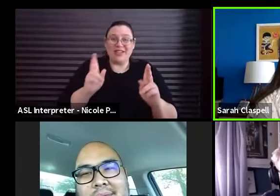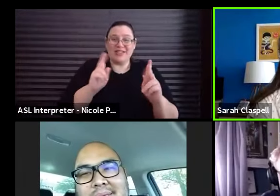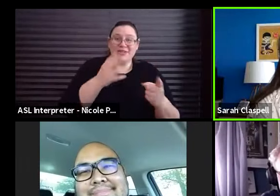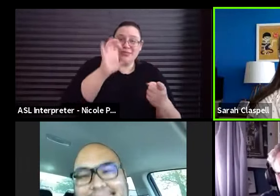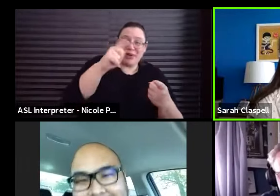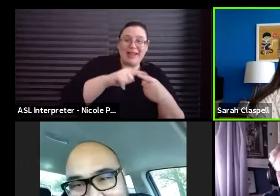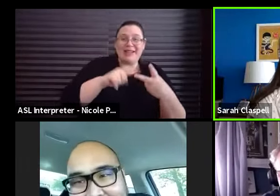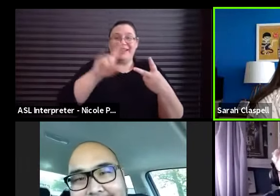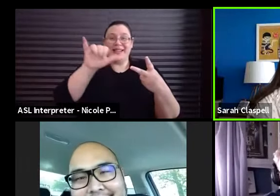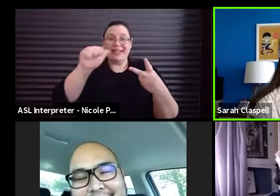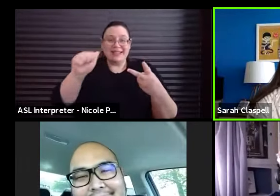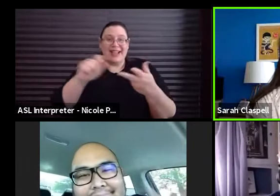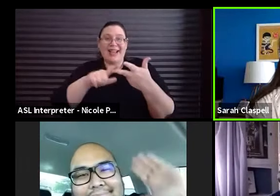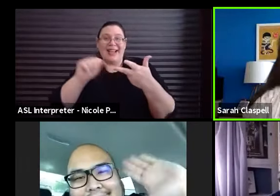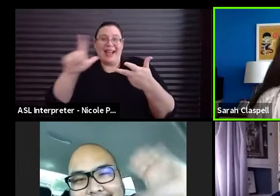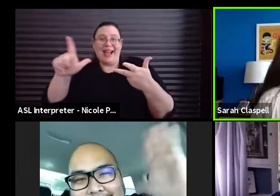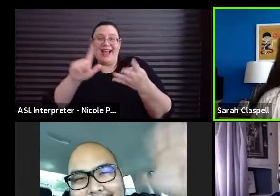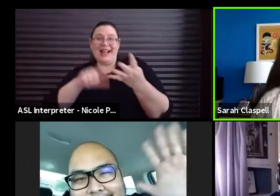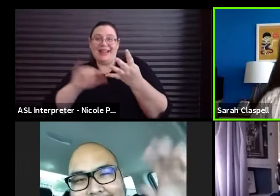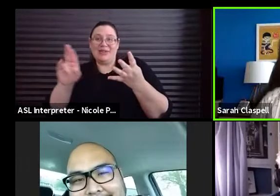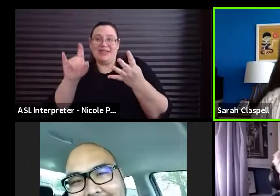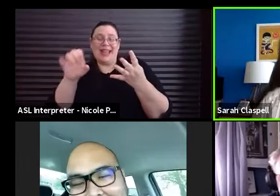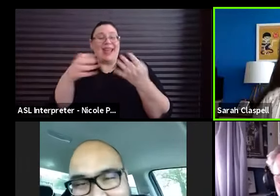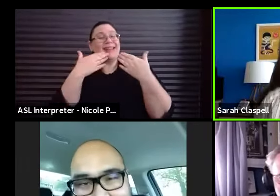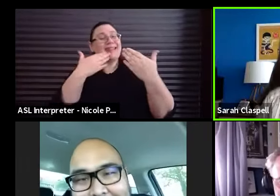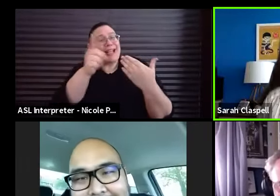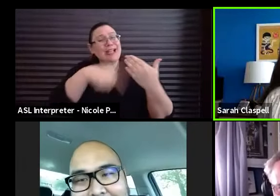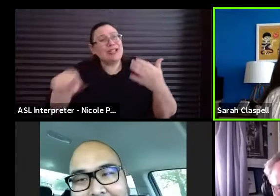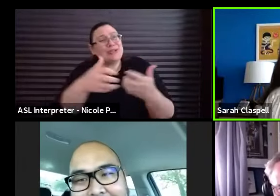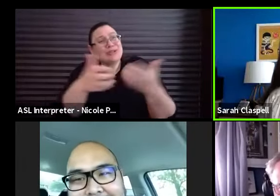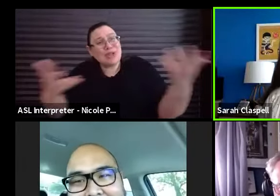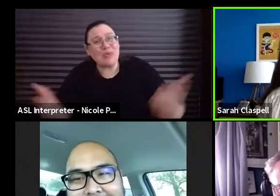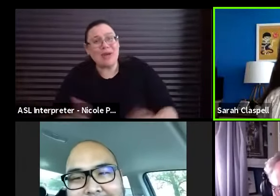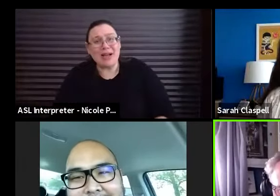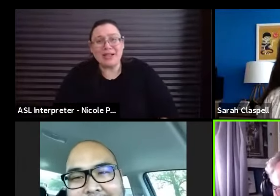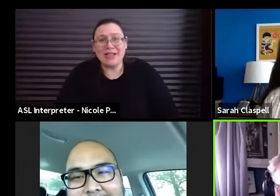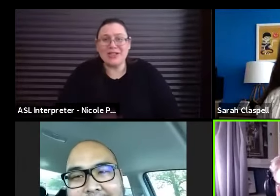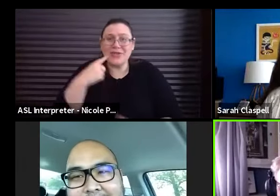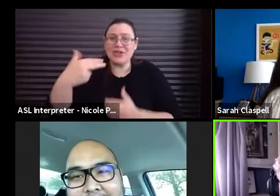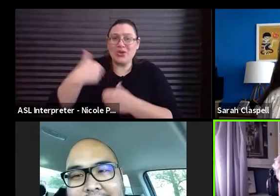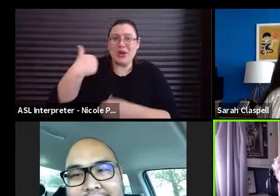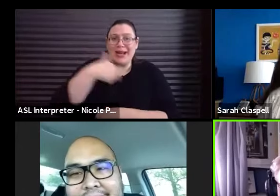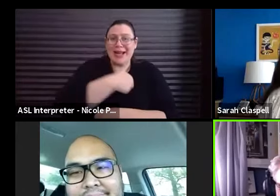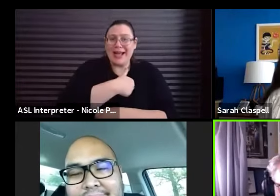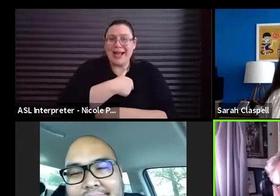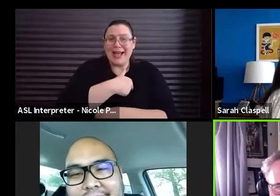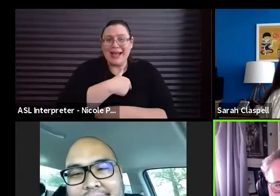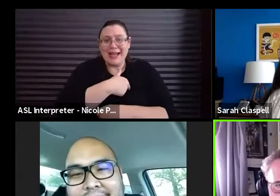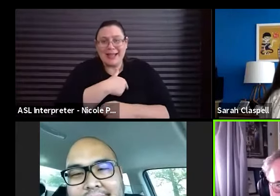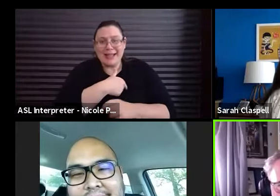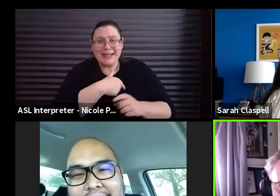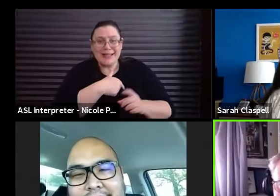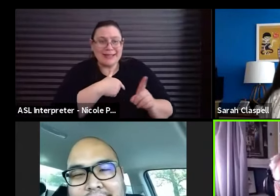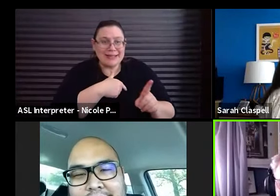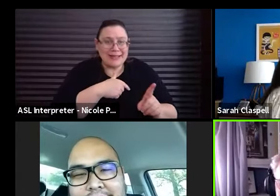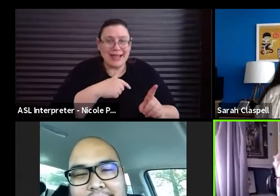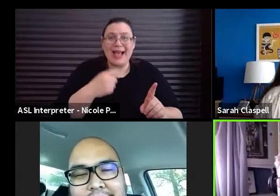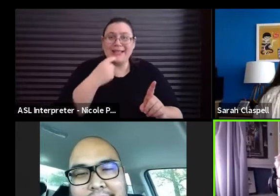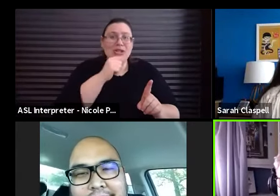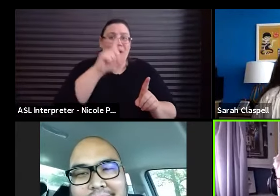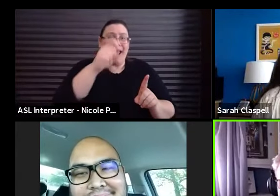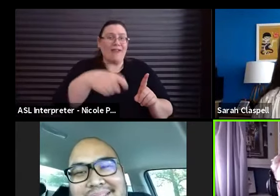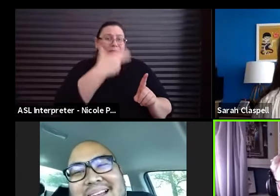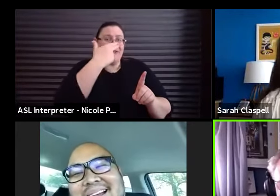Lisa, Al, and Juliet. Thank you guys so much for joining us. are so great. I said, you didn't have to be funny, but they were.